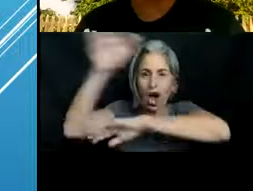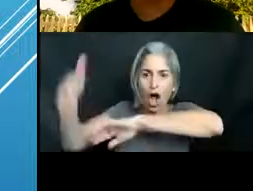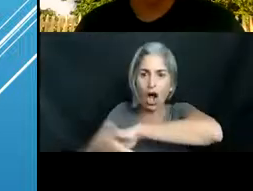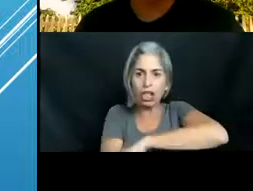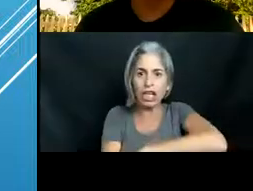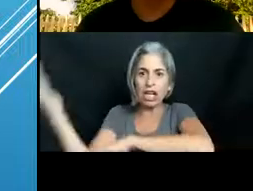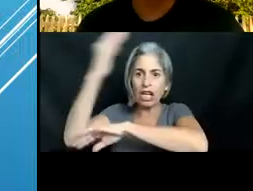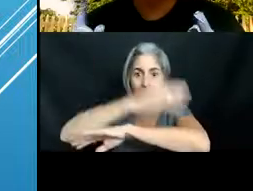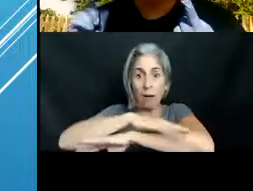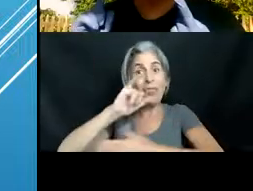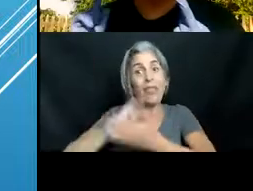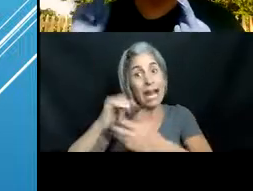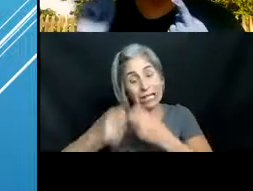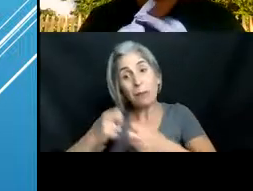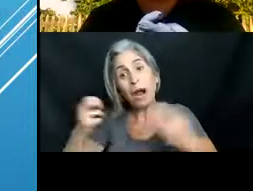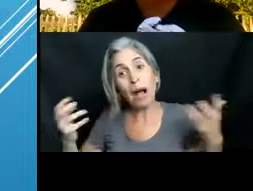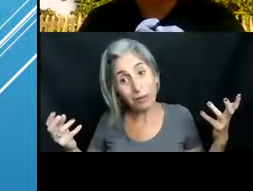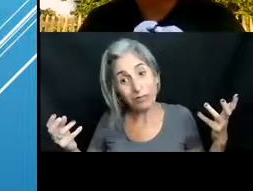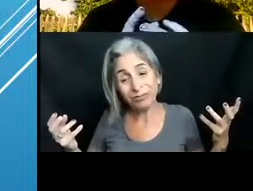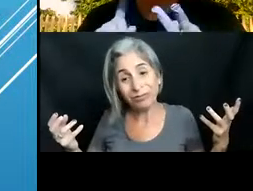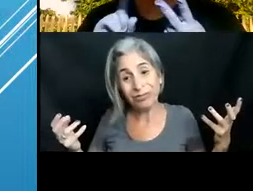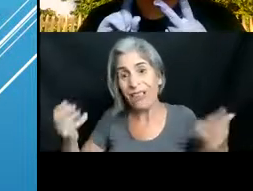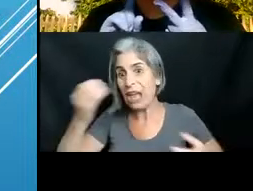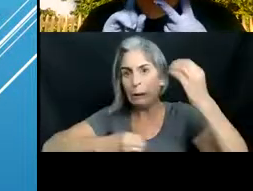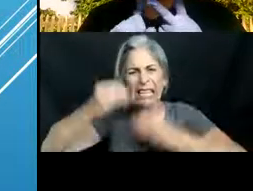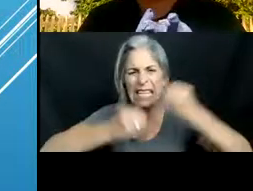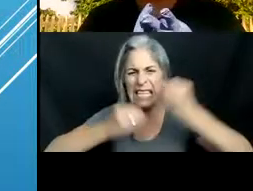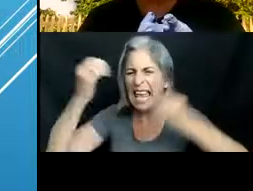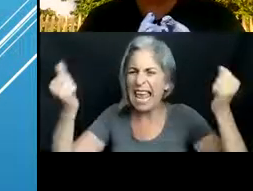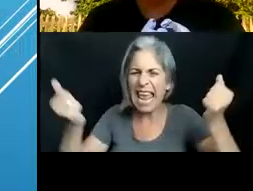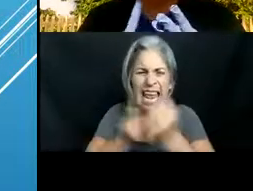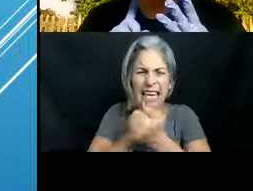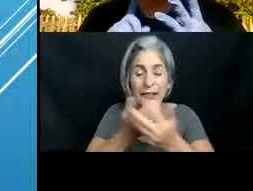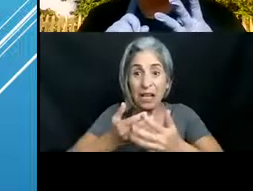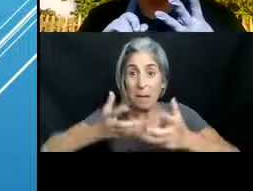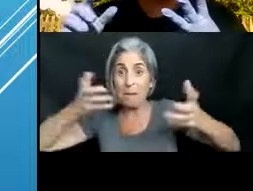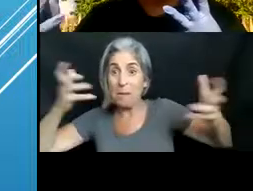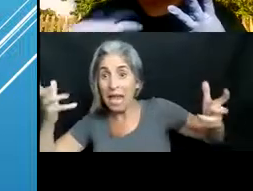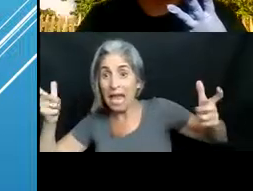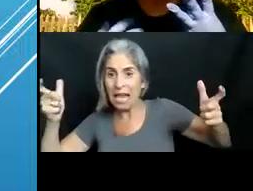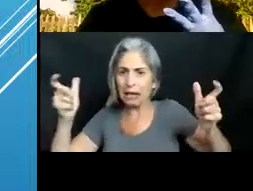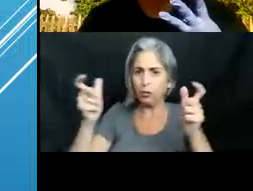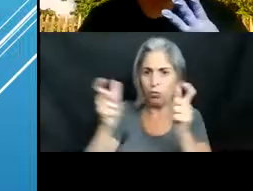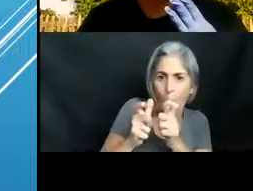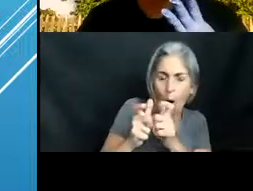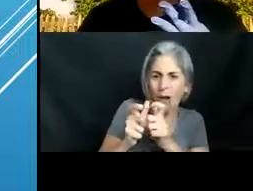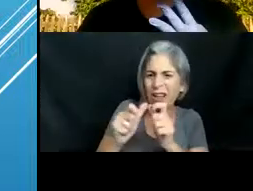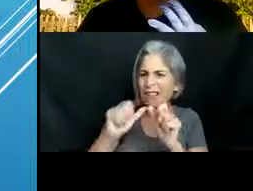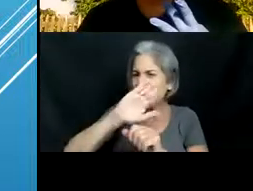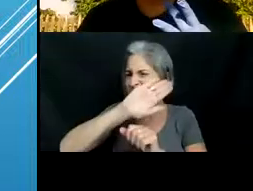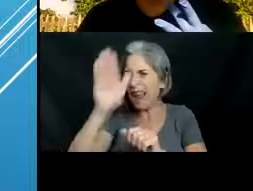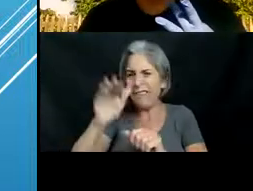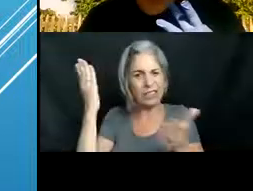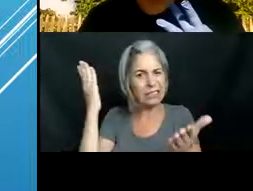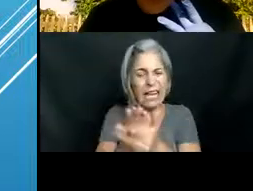even more of a problem because they are eating anything they're eating big things they don't stop eating even